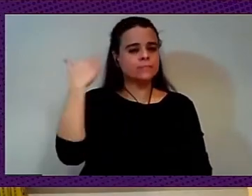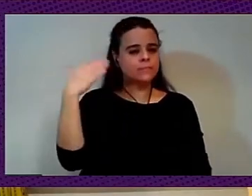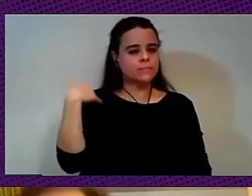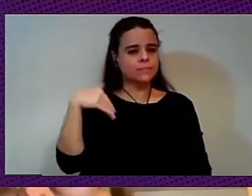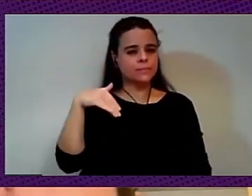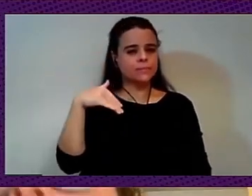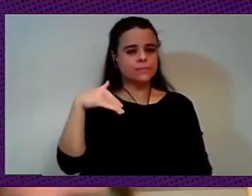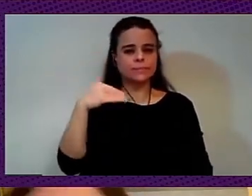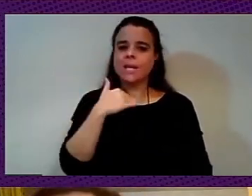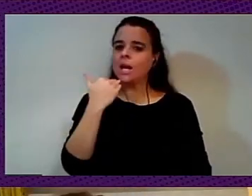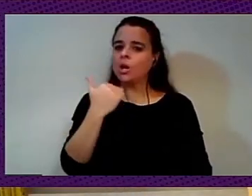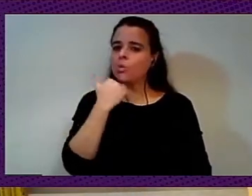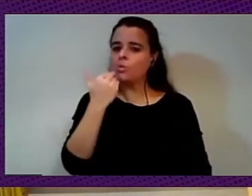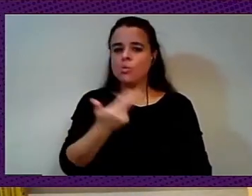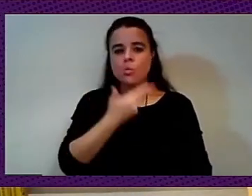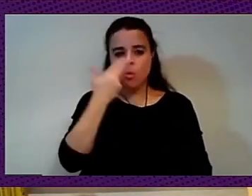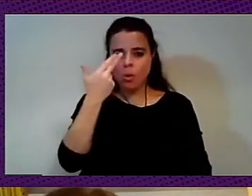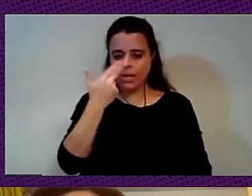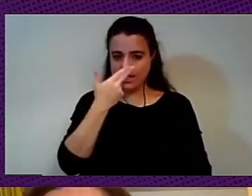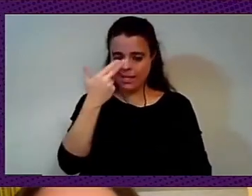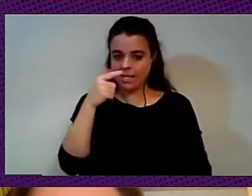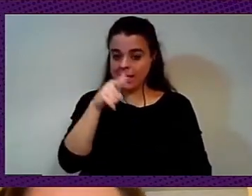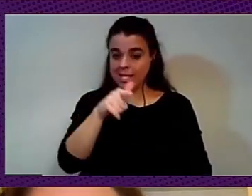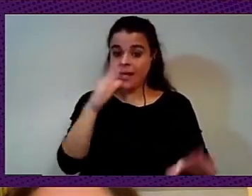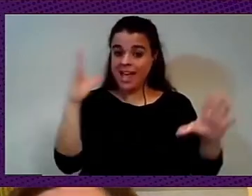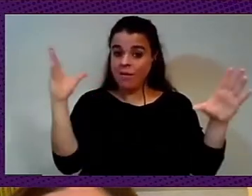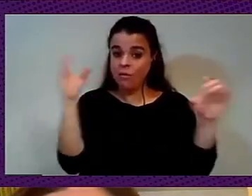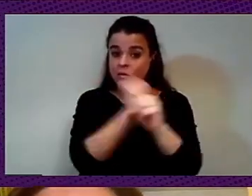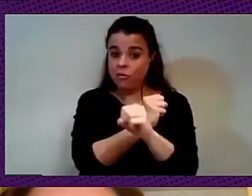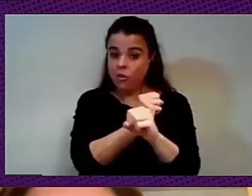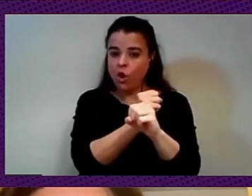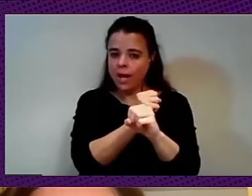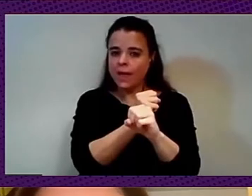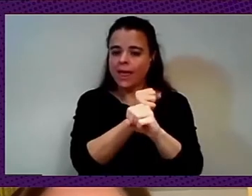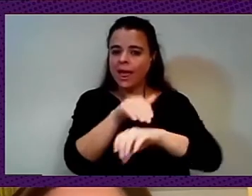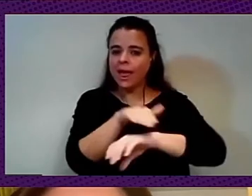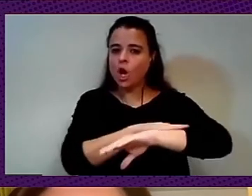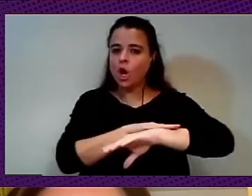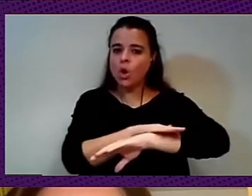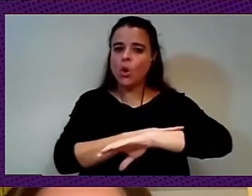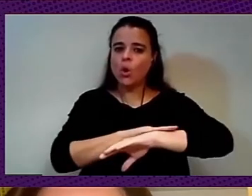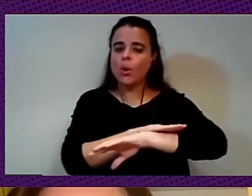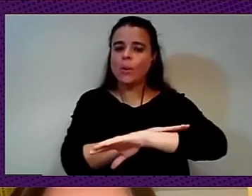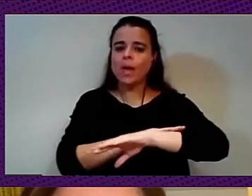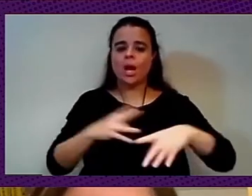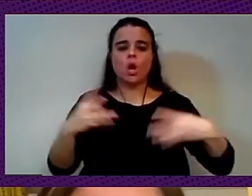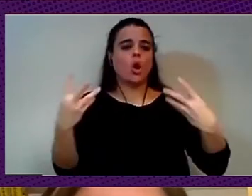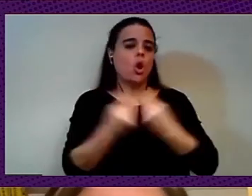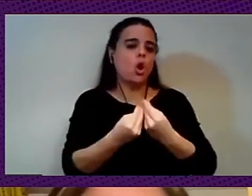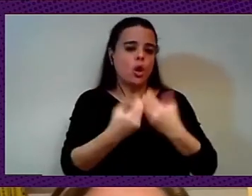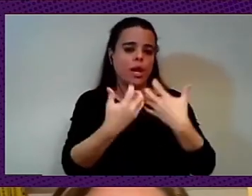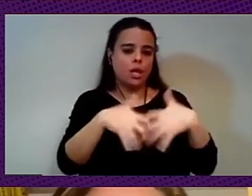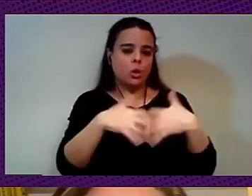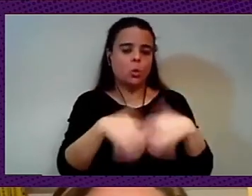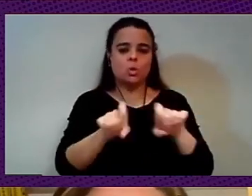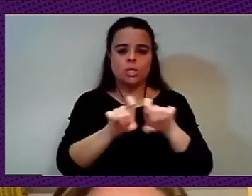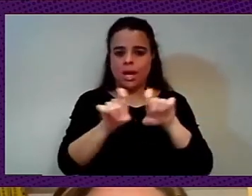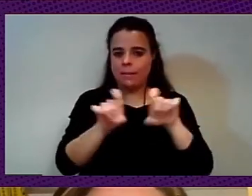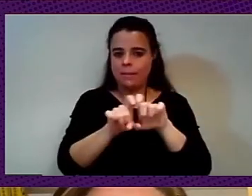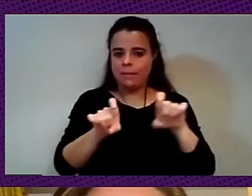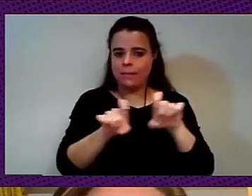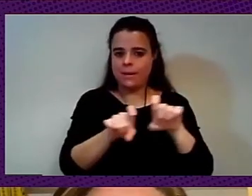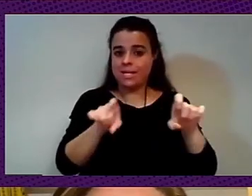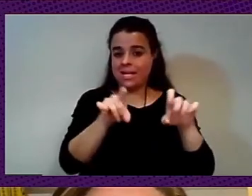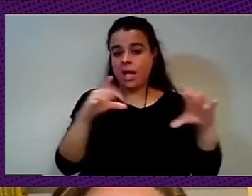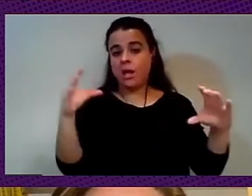approach with firms, with the industry. So in this ideal approach and this scenario, which is the